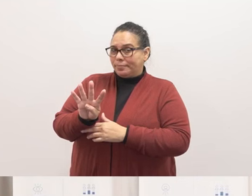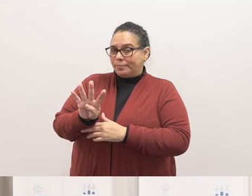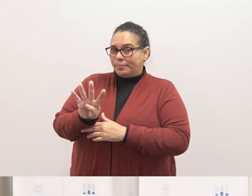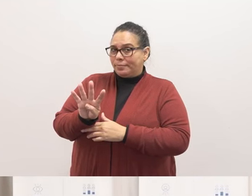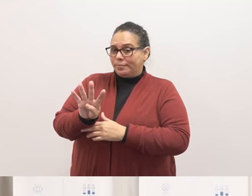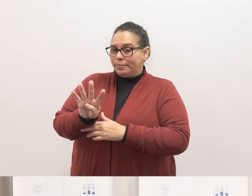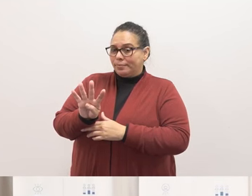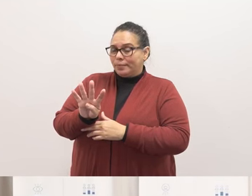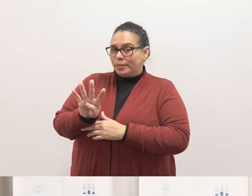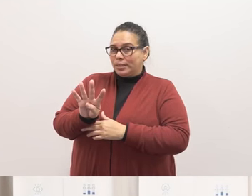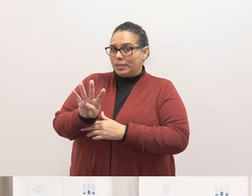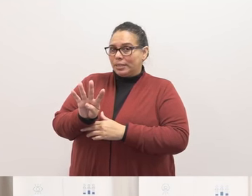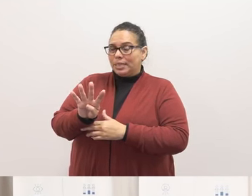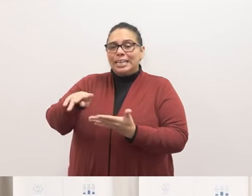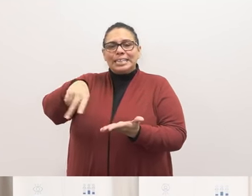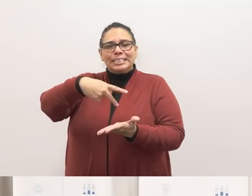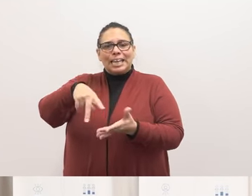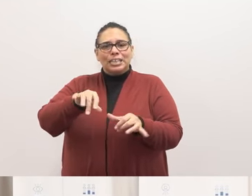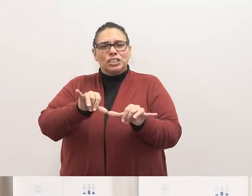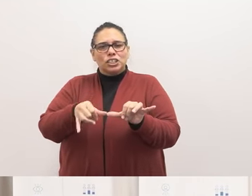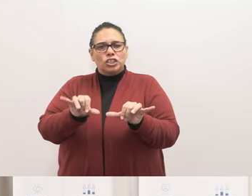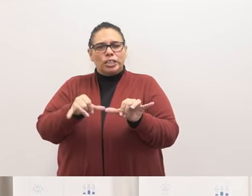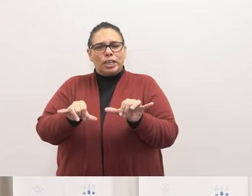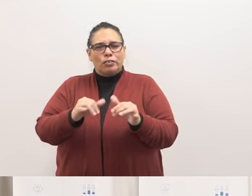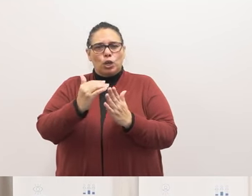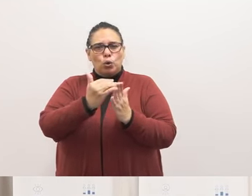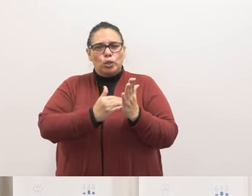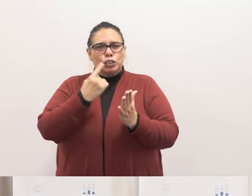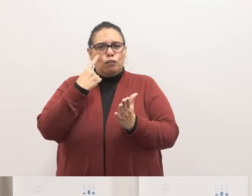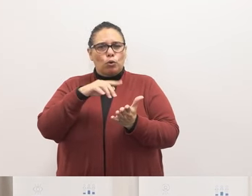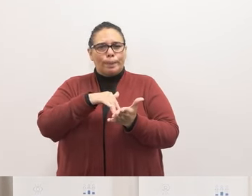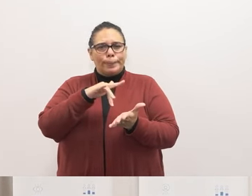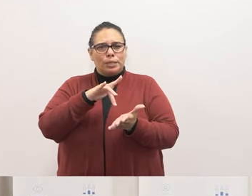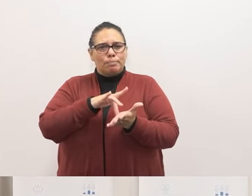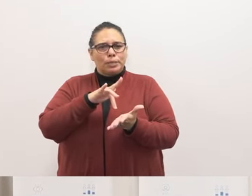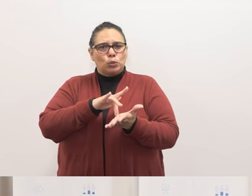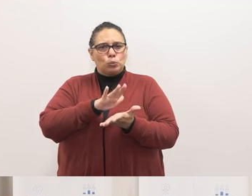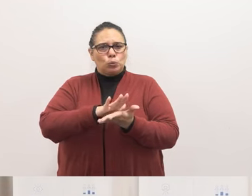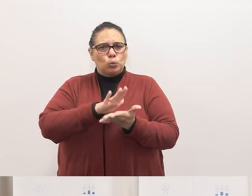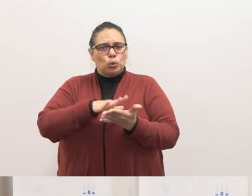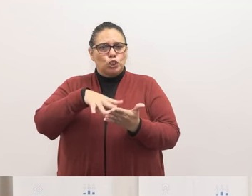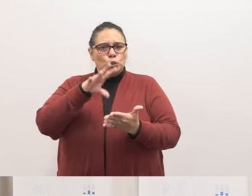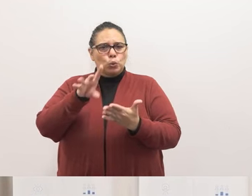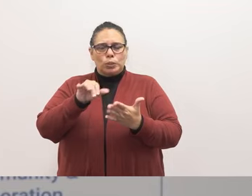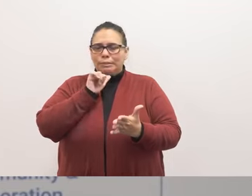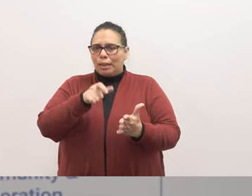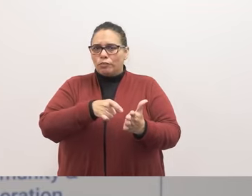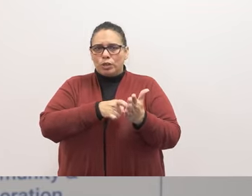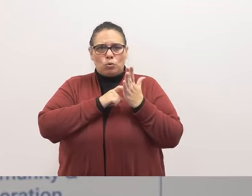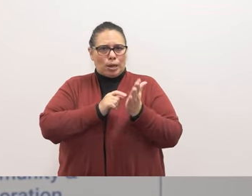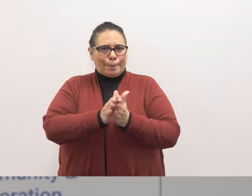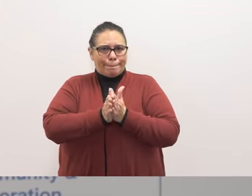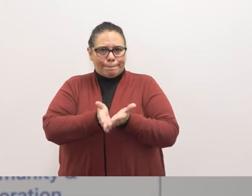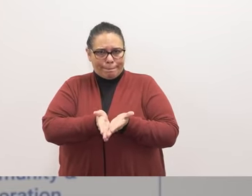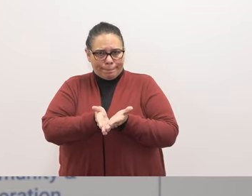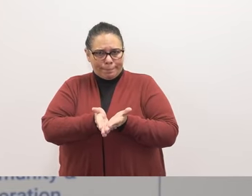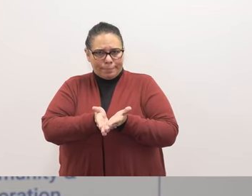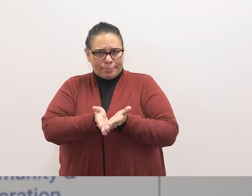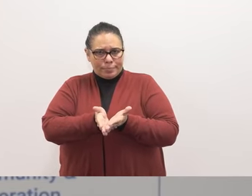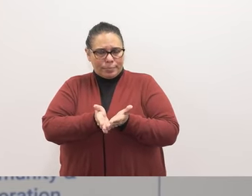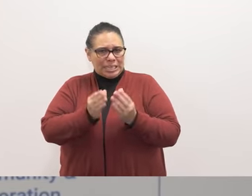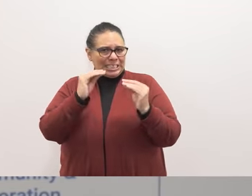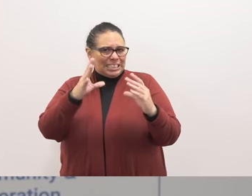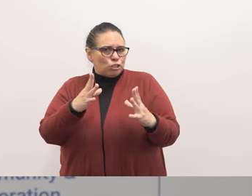dance and engineering courses for middle school students that do not require a textbook. What will